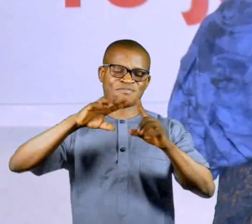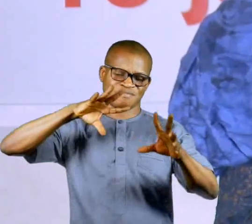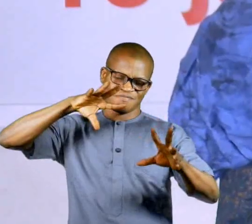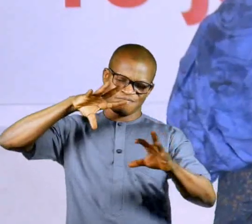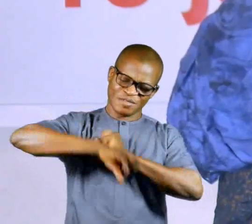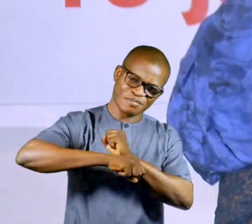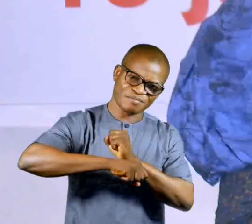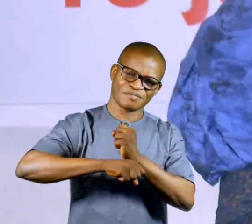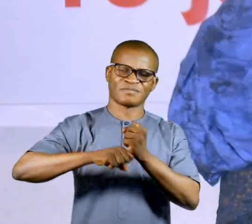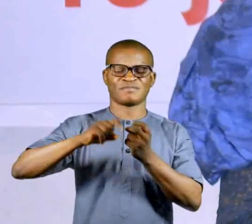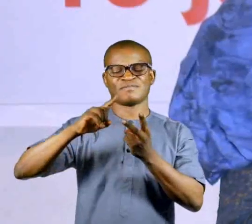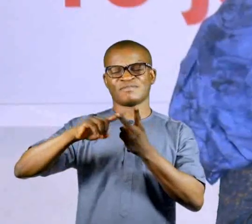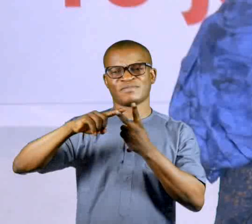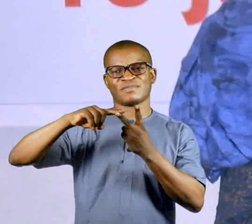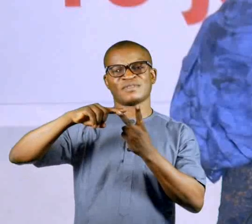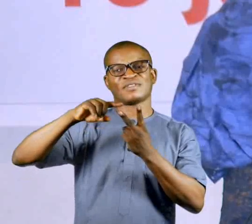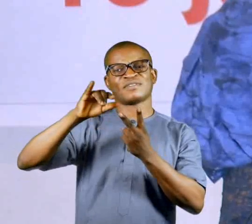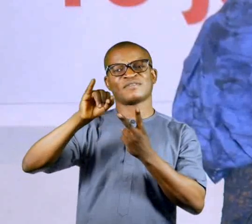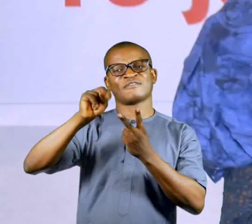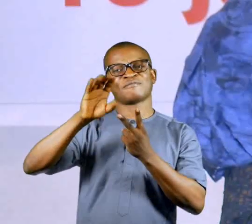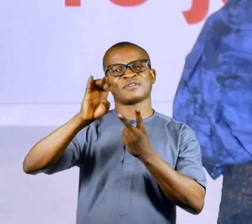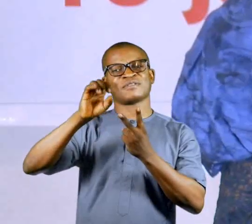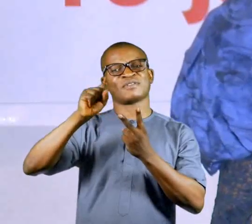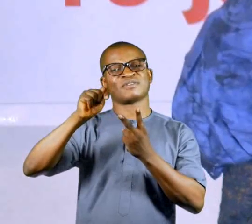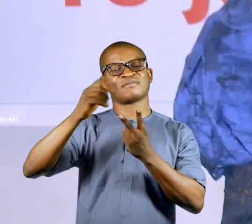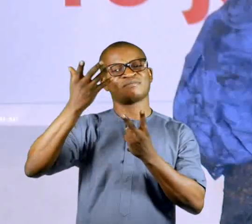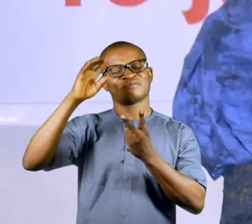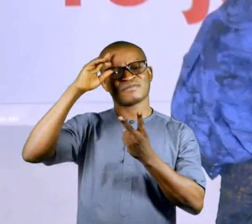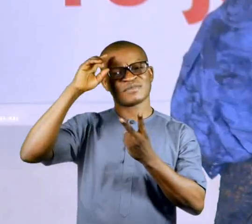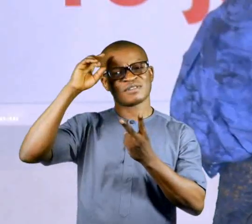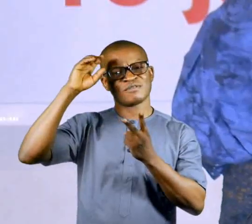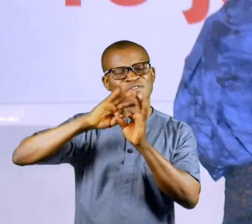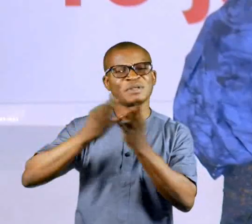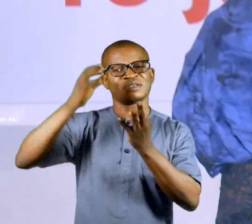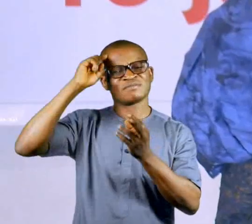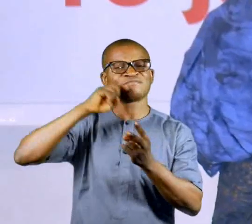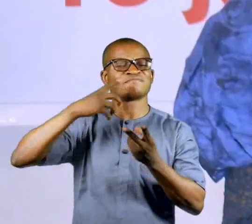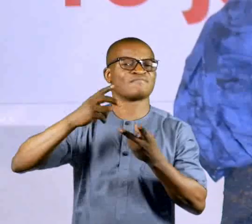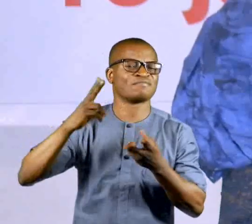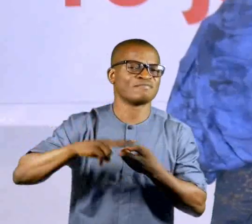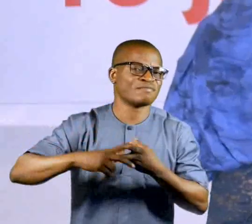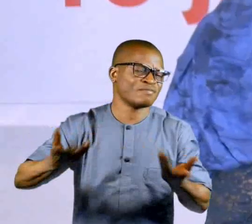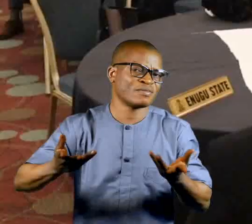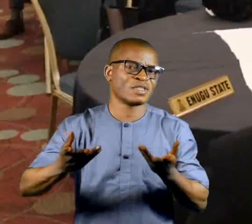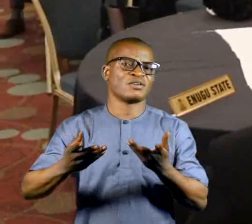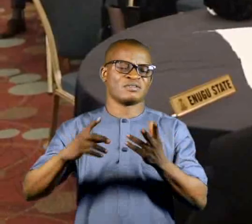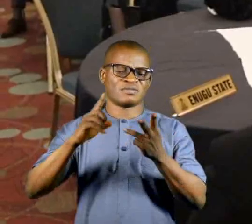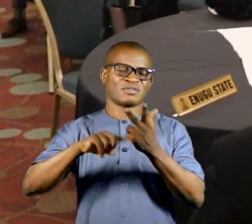cases of incest and cases where victims needed to be rescued